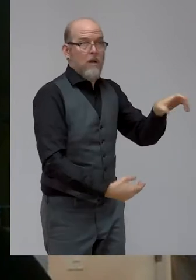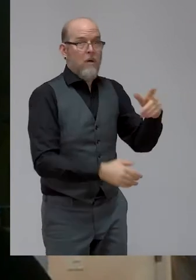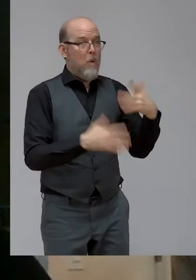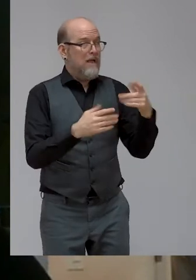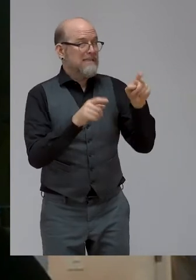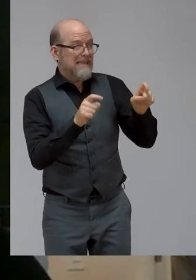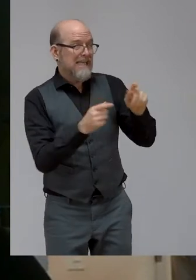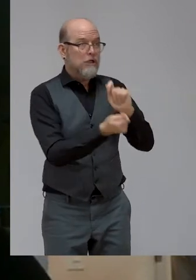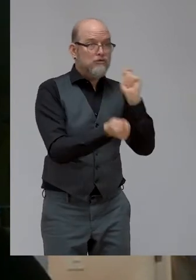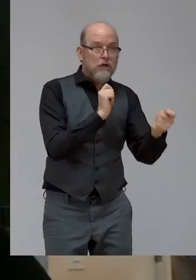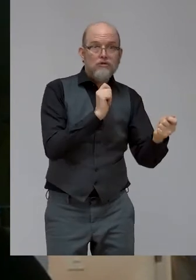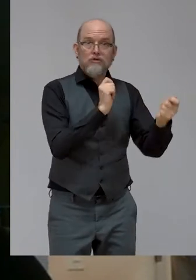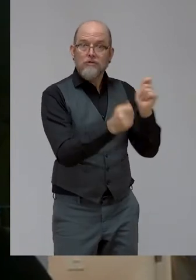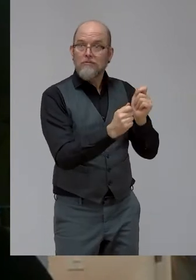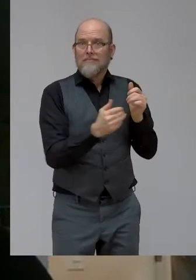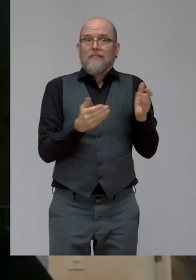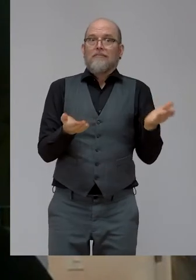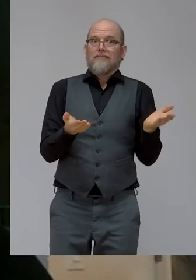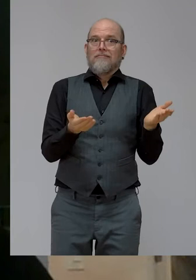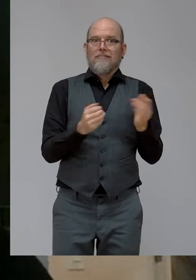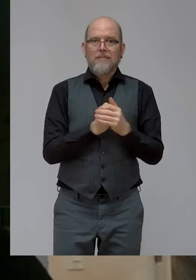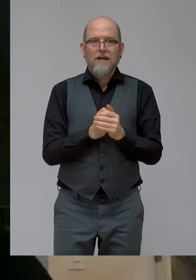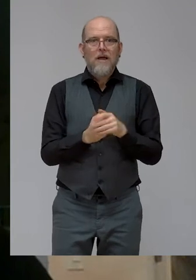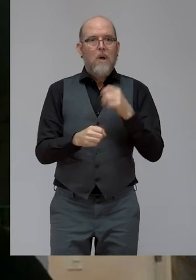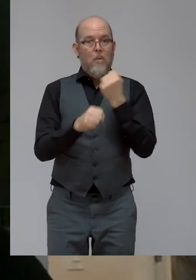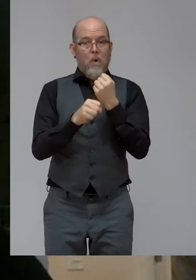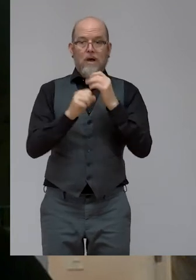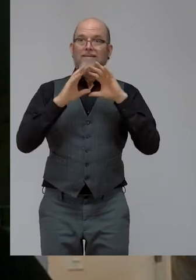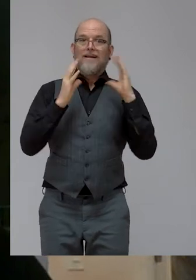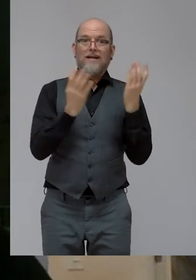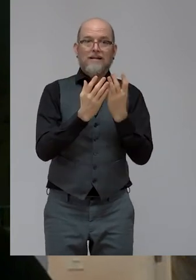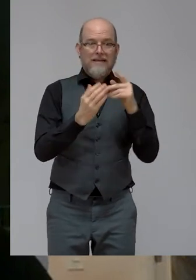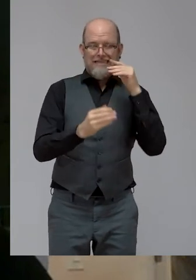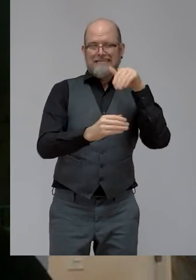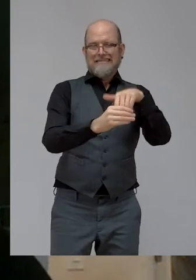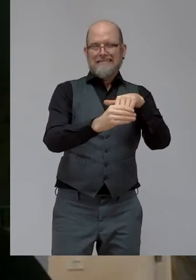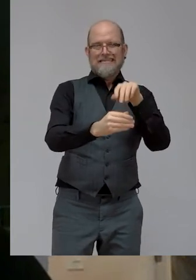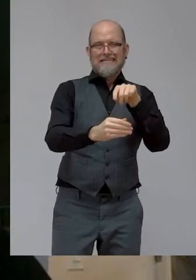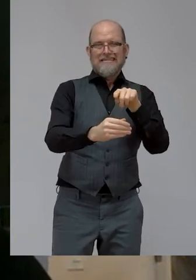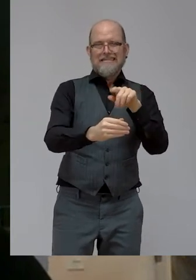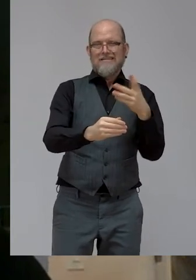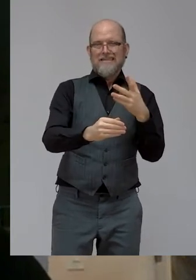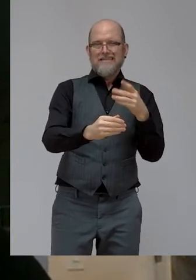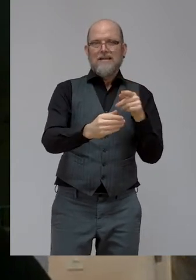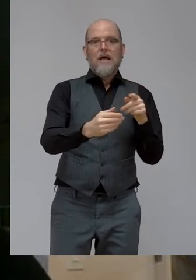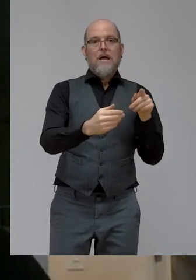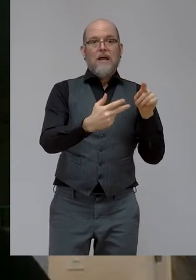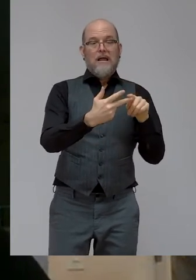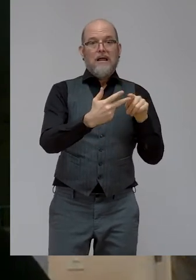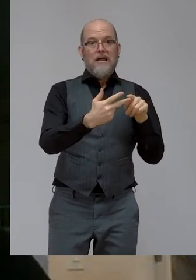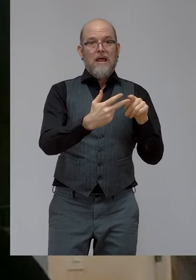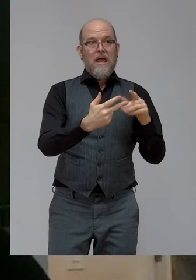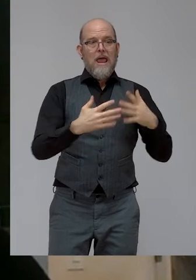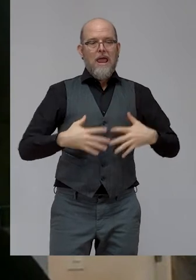within the work environment. The third challenge is to not let this health, economic and